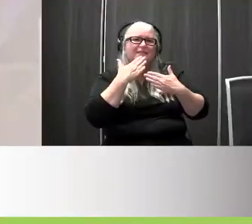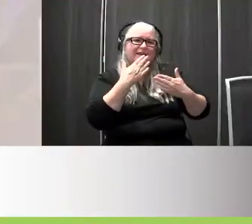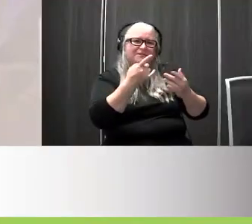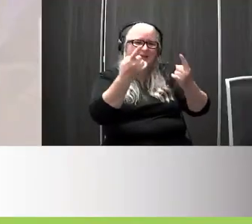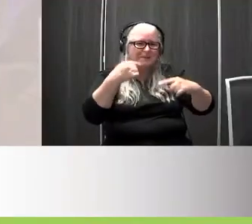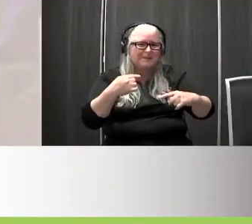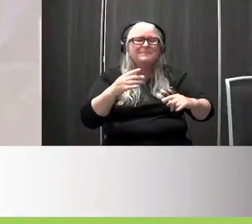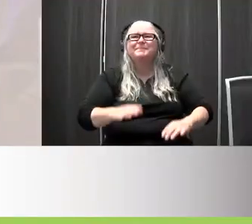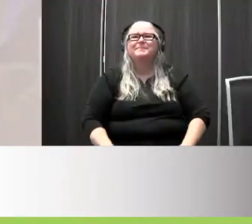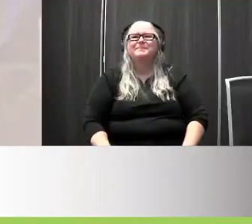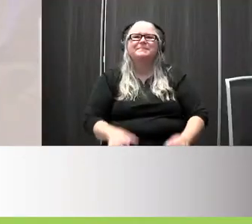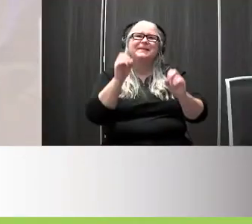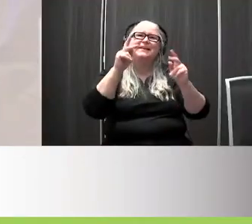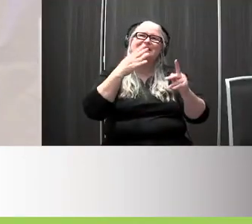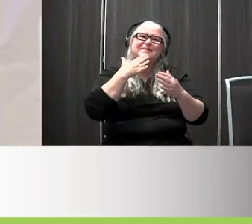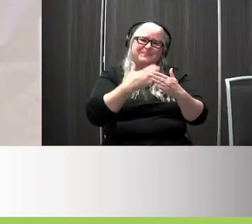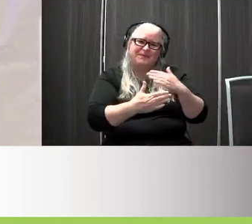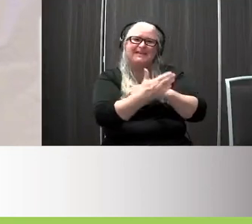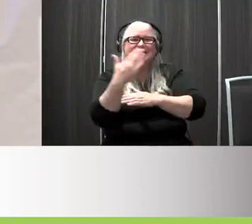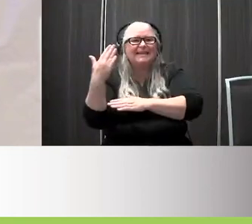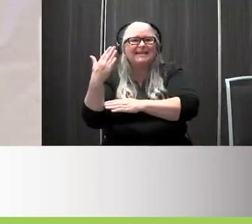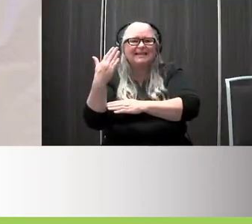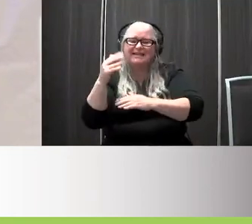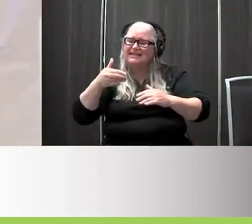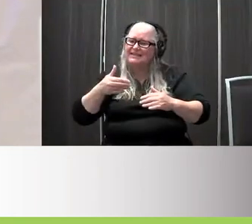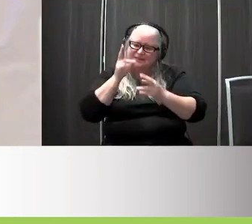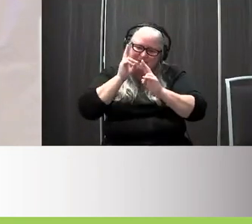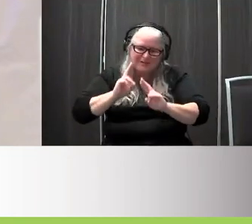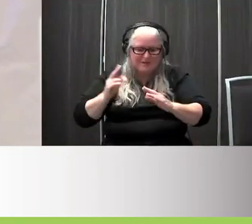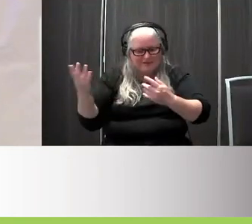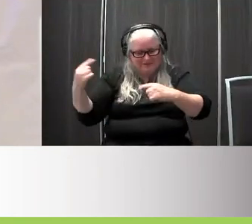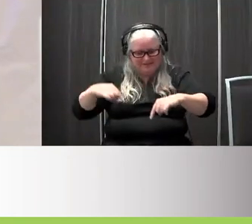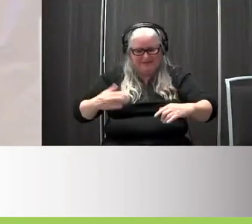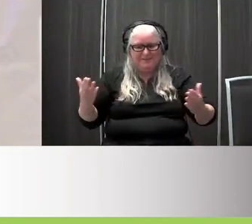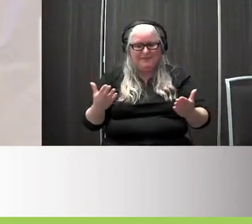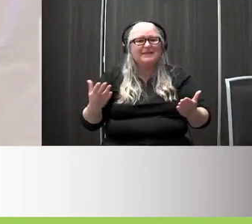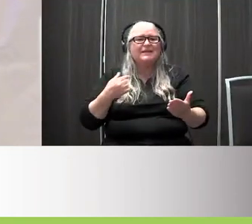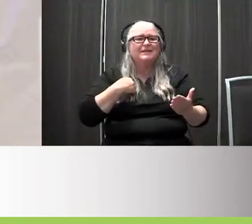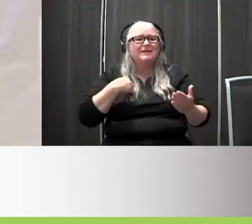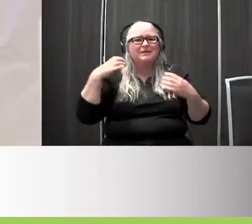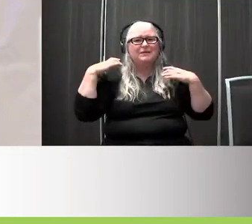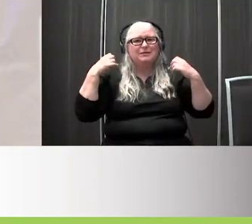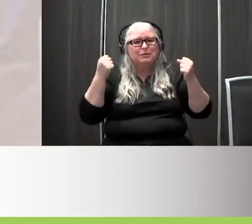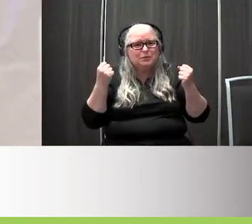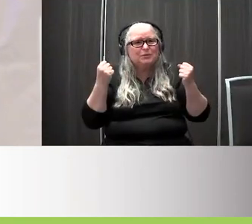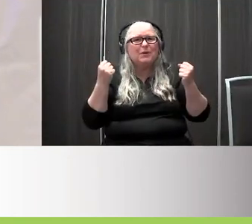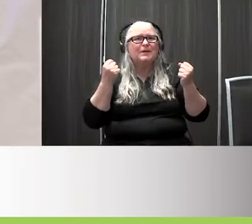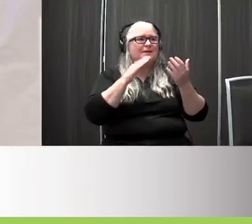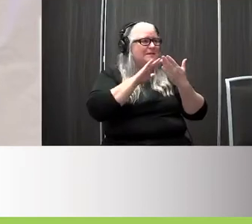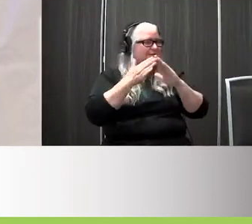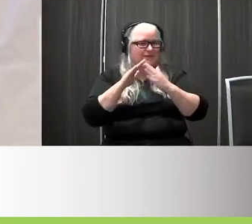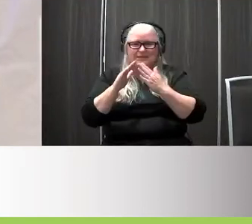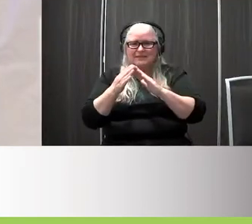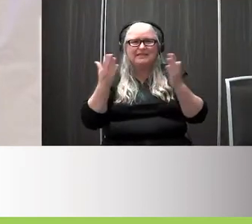Okay. So good morning, everyone. It is an honor to be here at the CHARGE convention this morning, and hello to all of you at home.